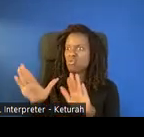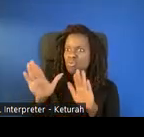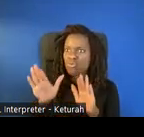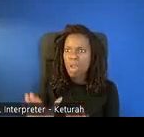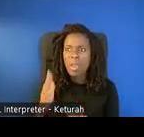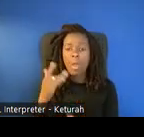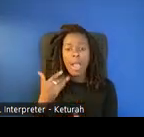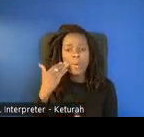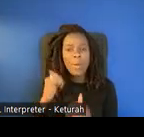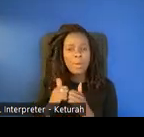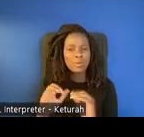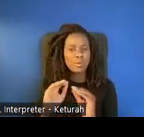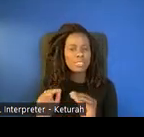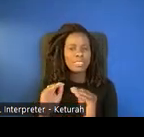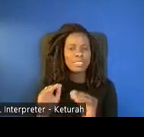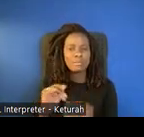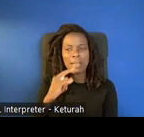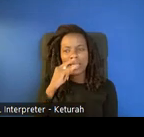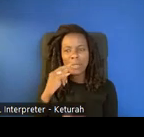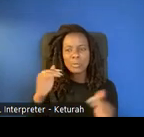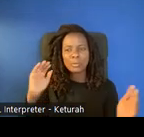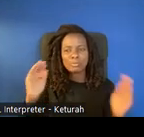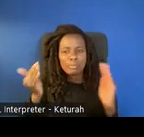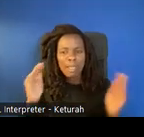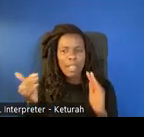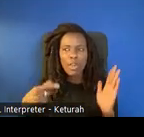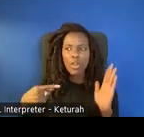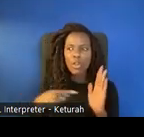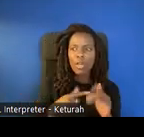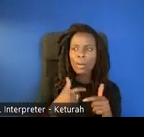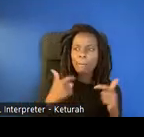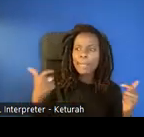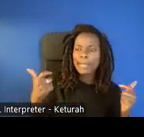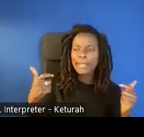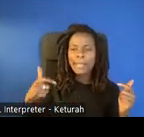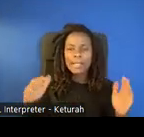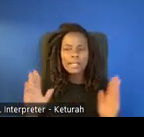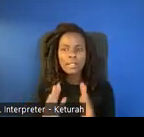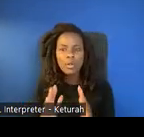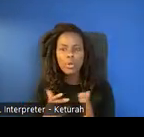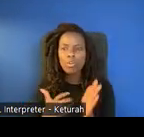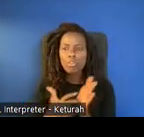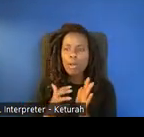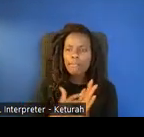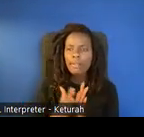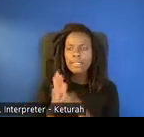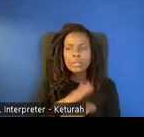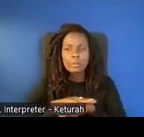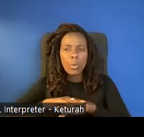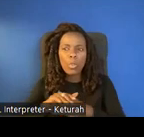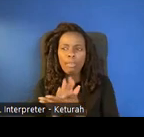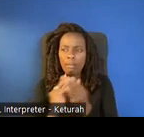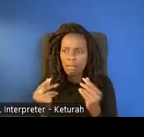how to teach my kid to compare things and to look at things that are big and little or rough and smooth. So it's really helpful